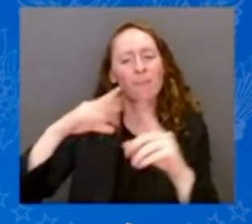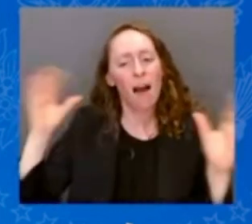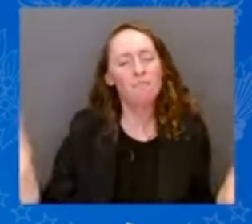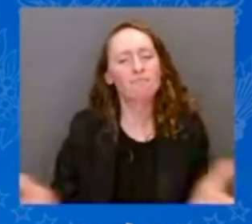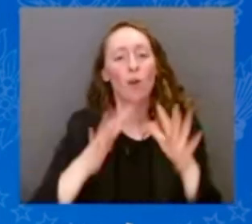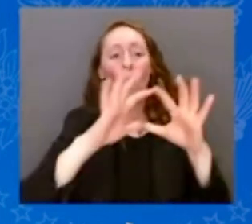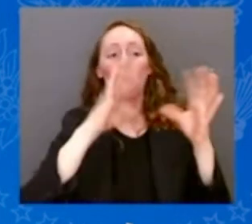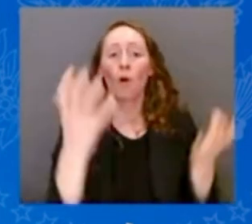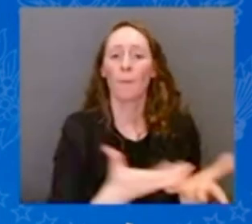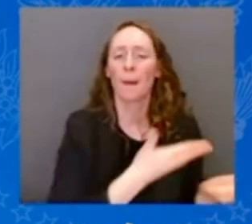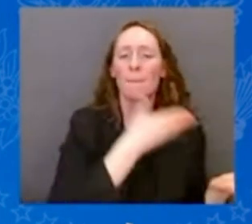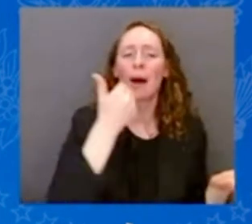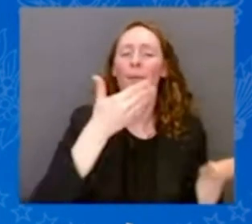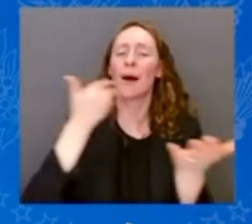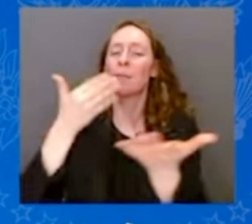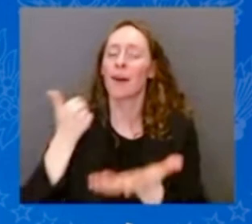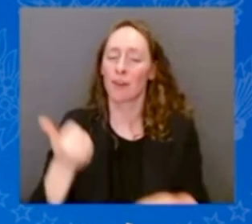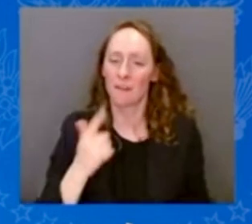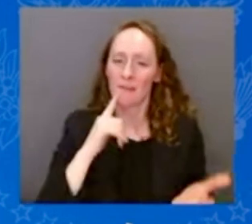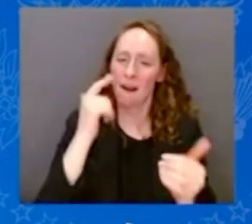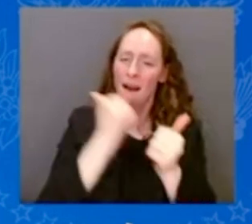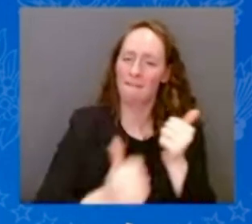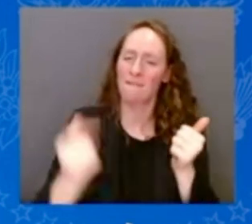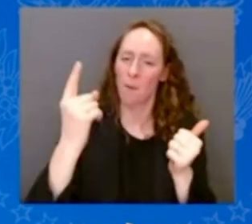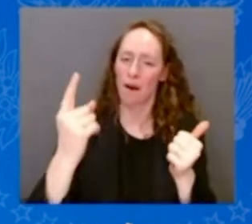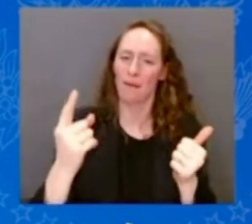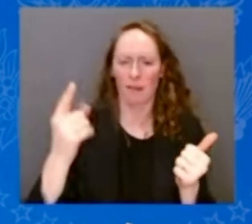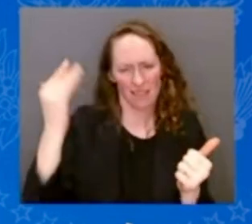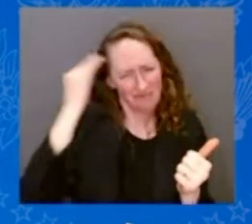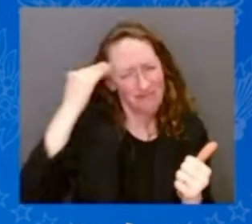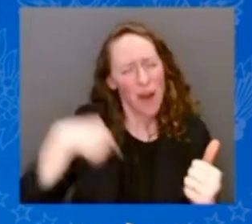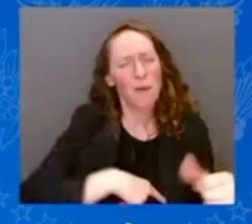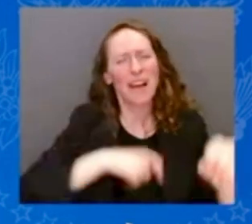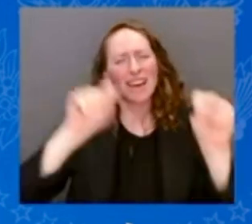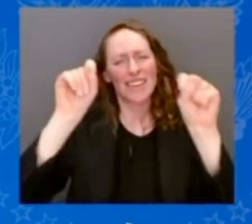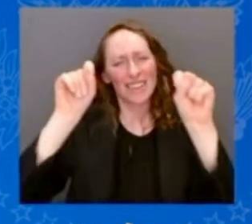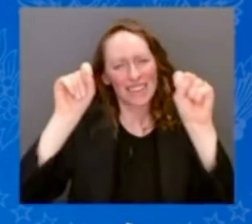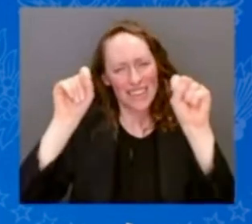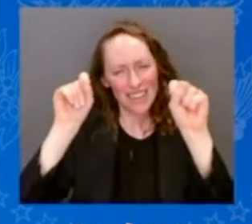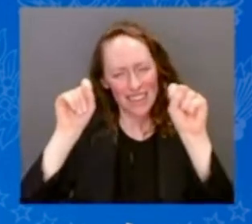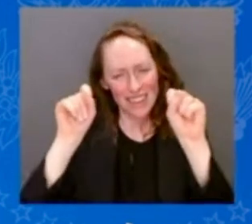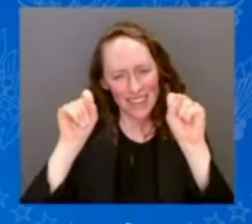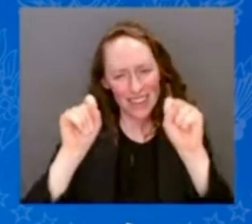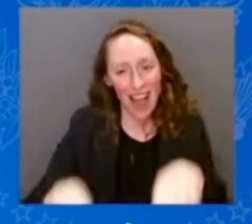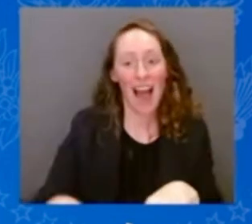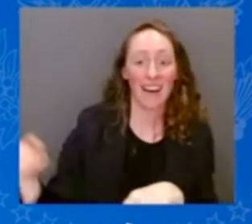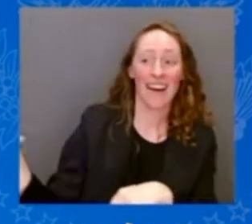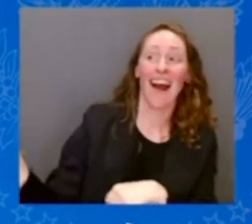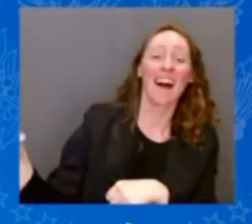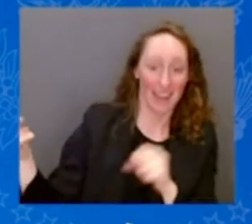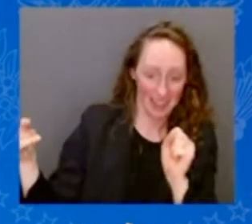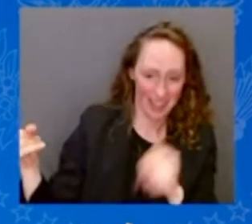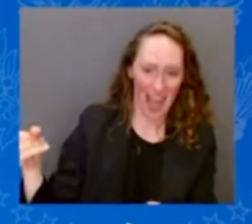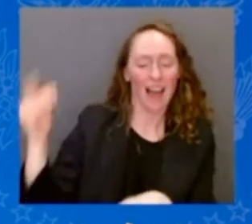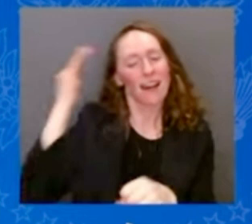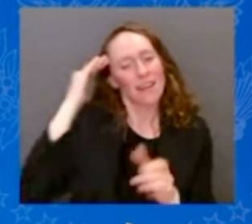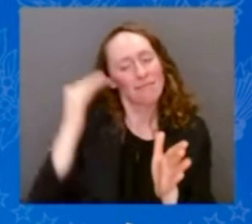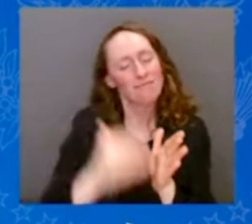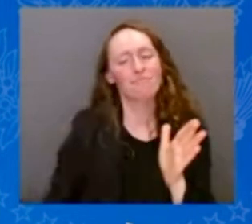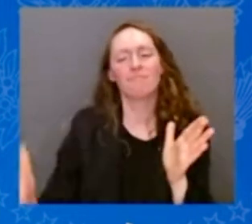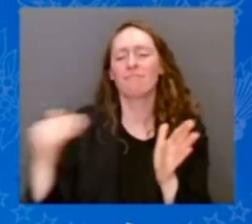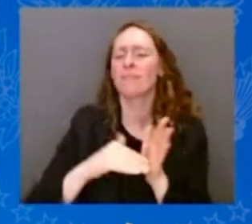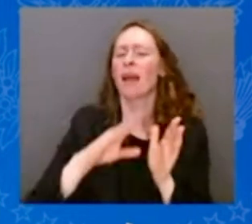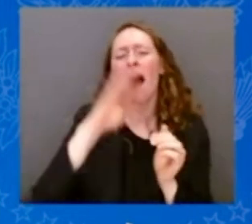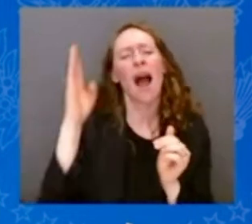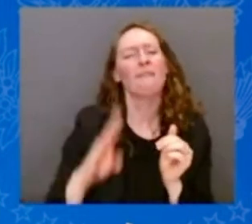I absolutely know we can do it, and the chairman's heard me say this many times. I've never been more optimistic about our future than I am